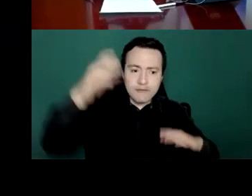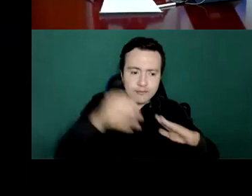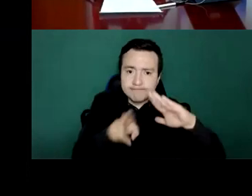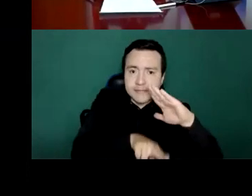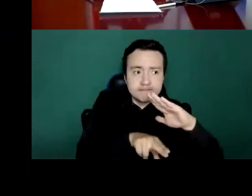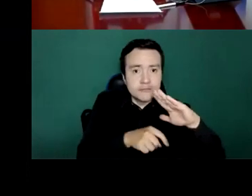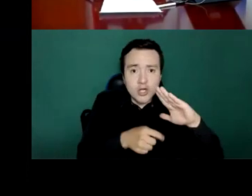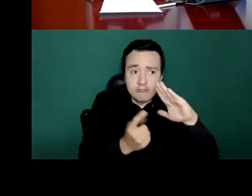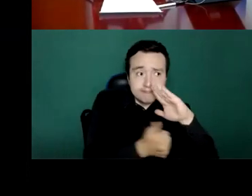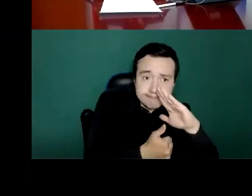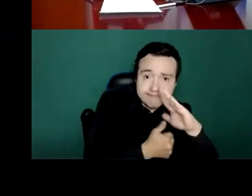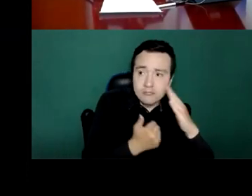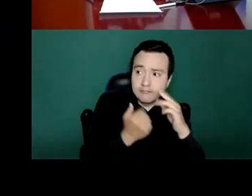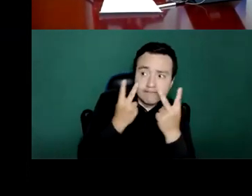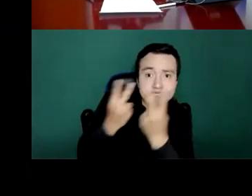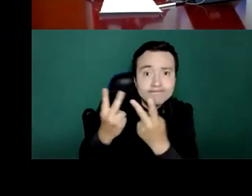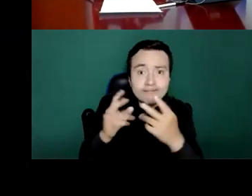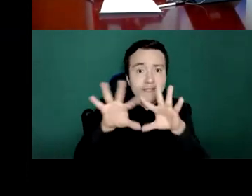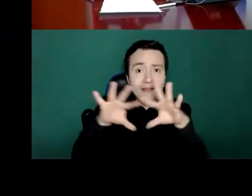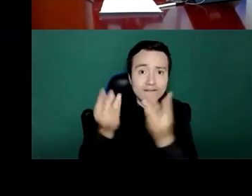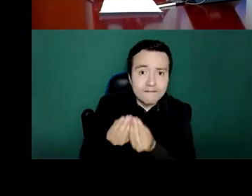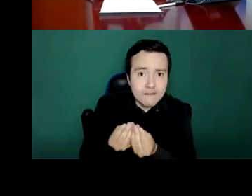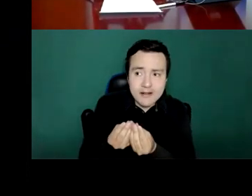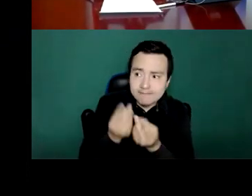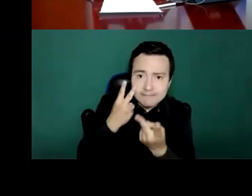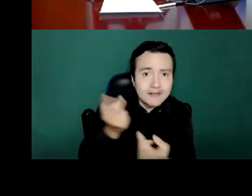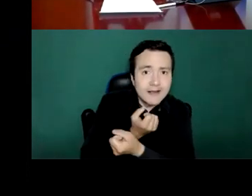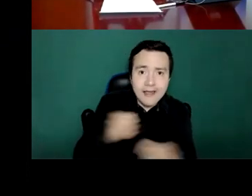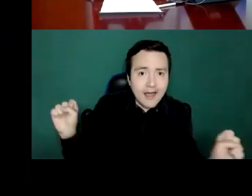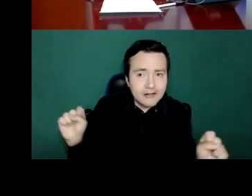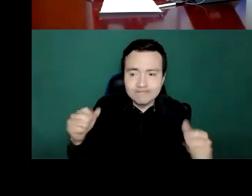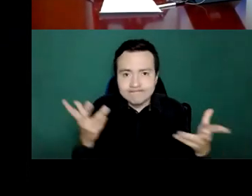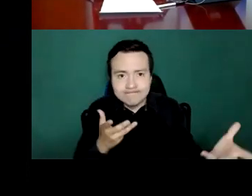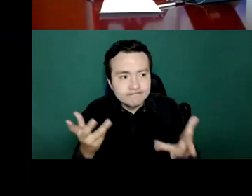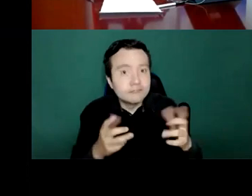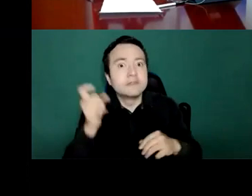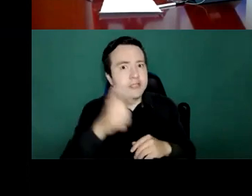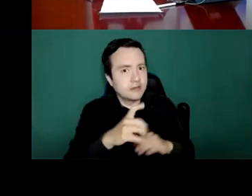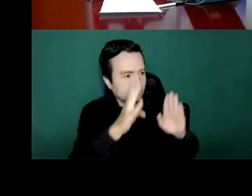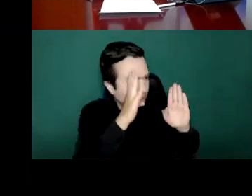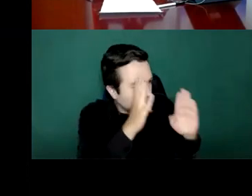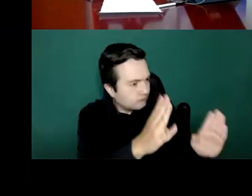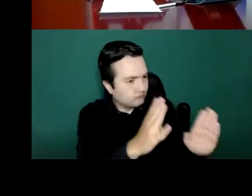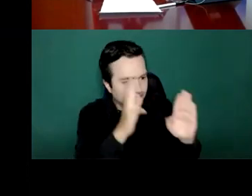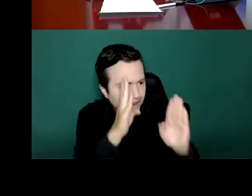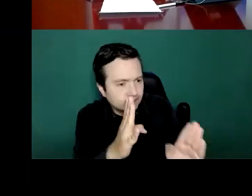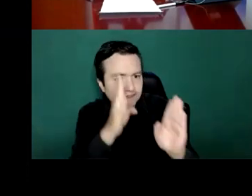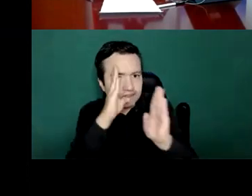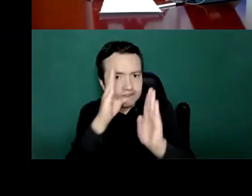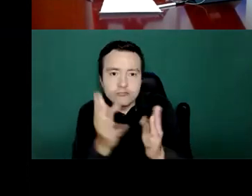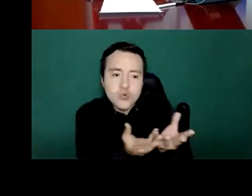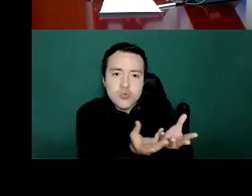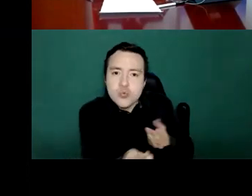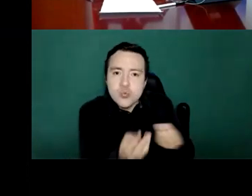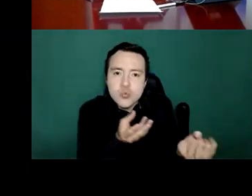special populations. Next slide, please. What are some of the activities that we have conducted in